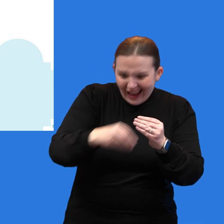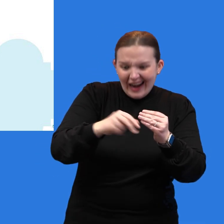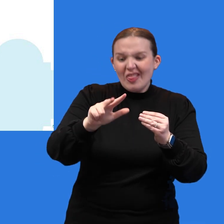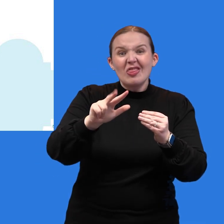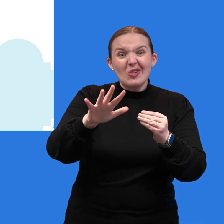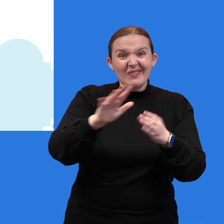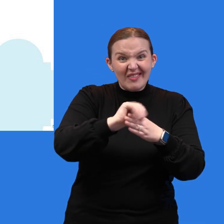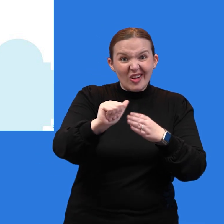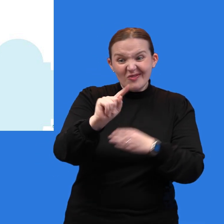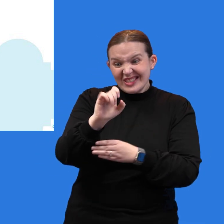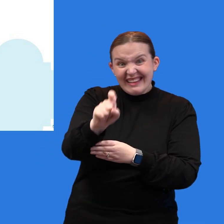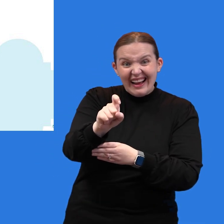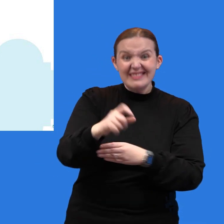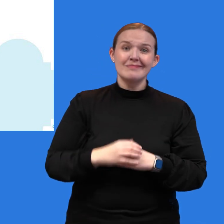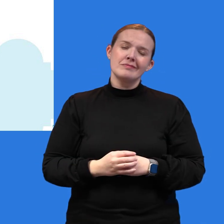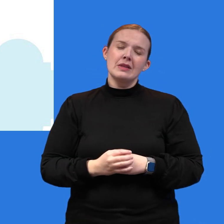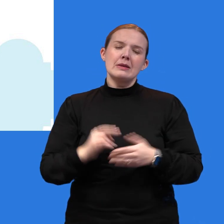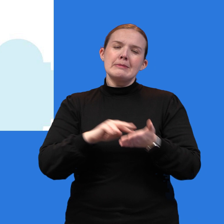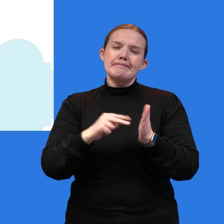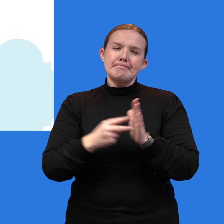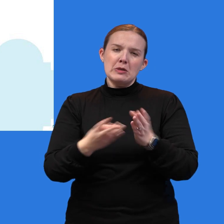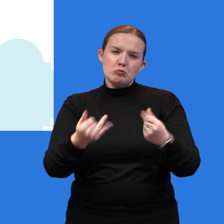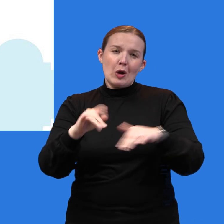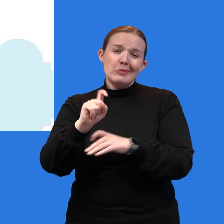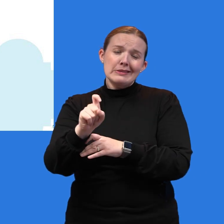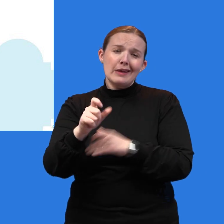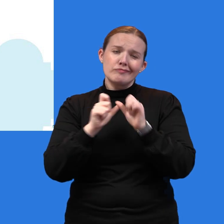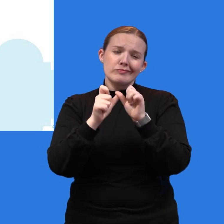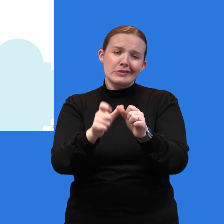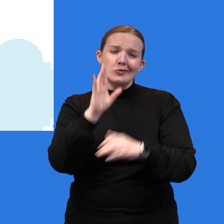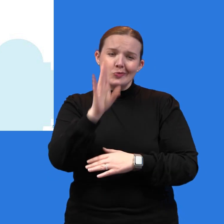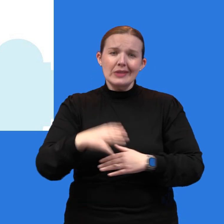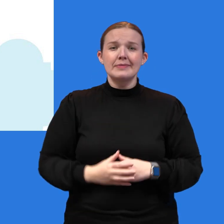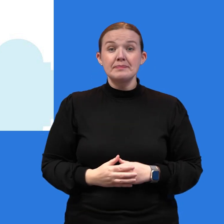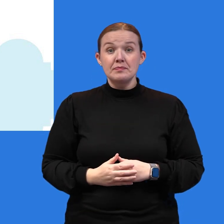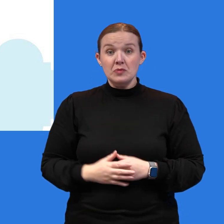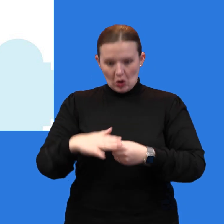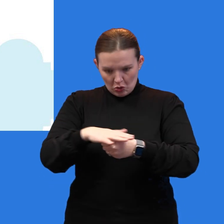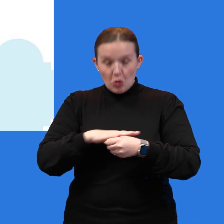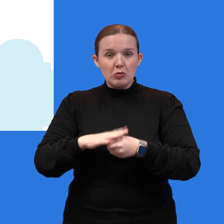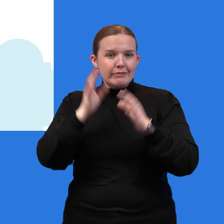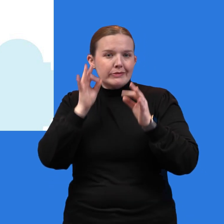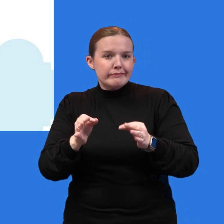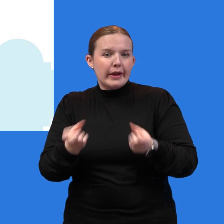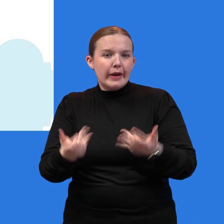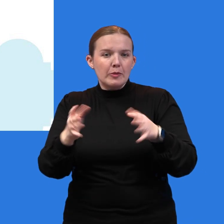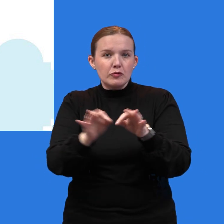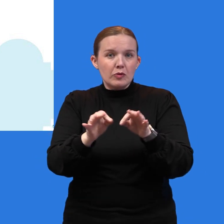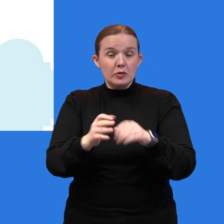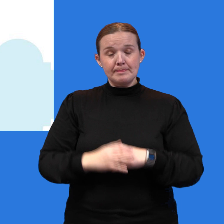property taxes are here to stay. Property taxes are locally assessed. In San Antonio,